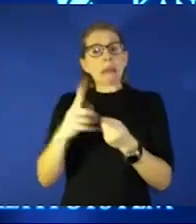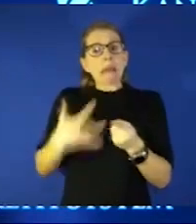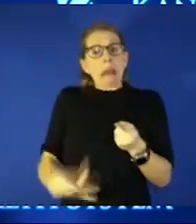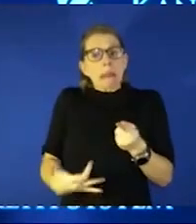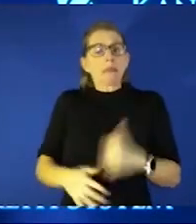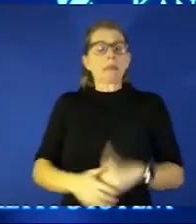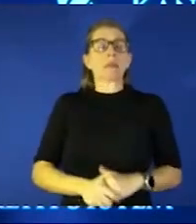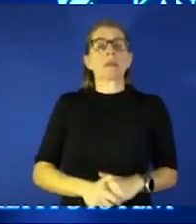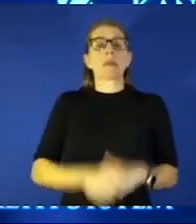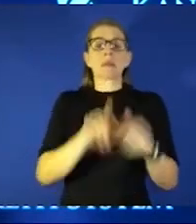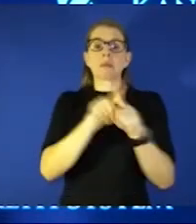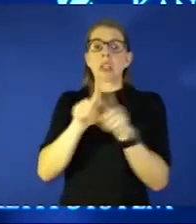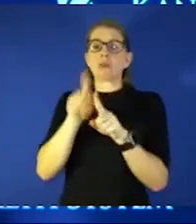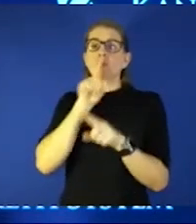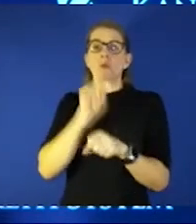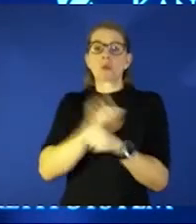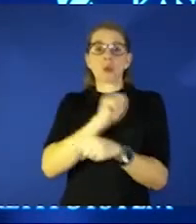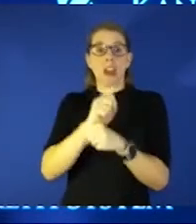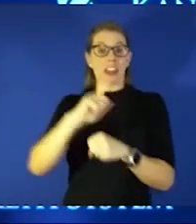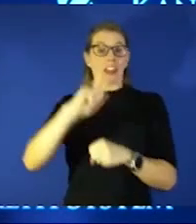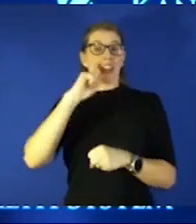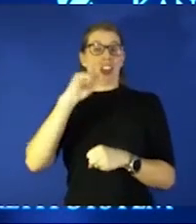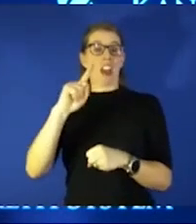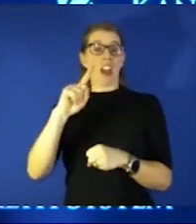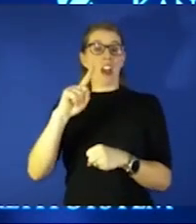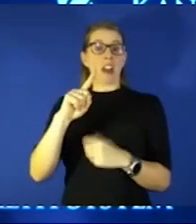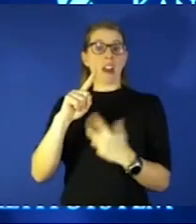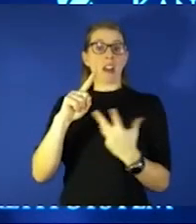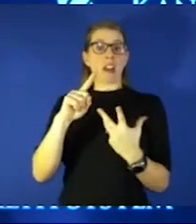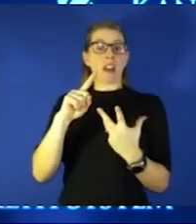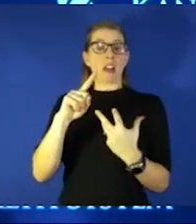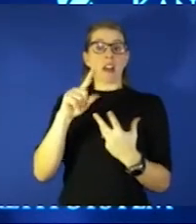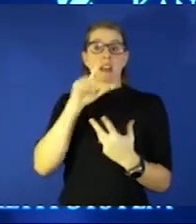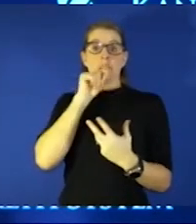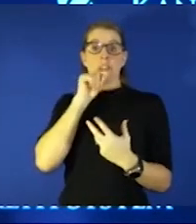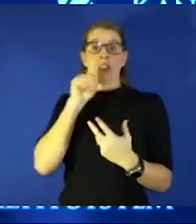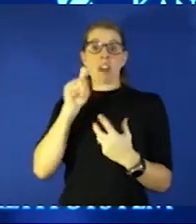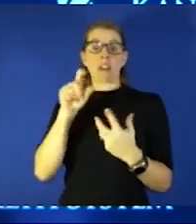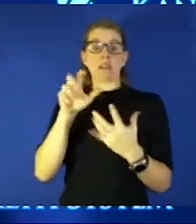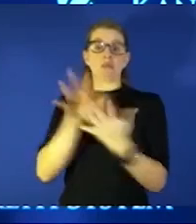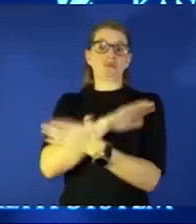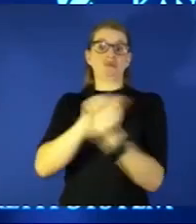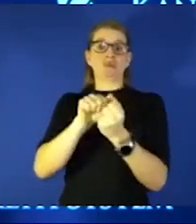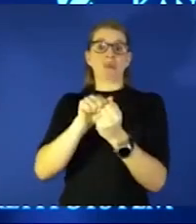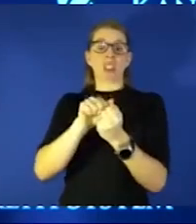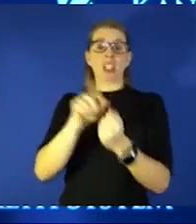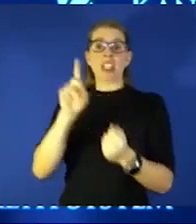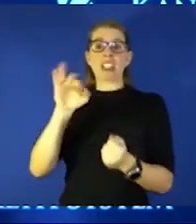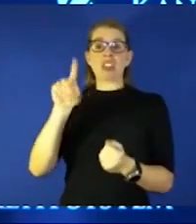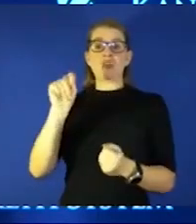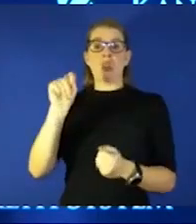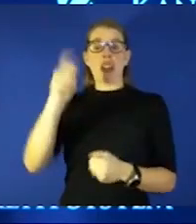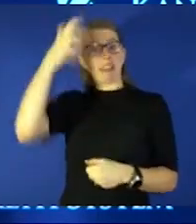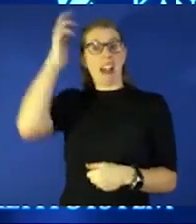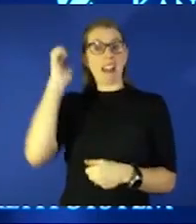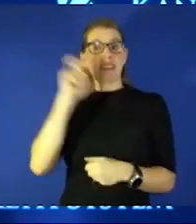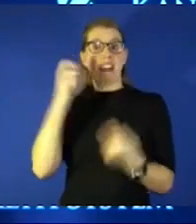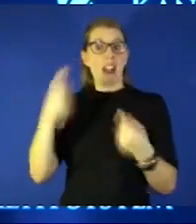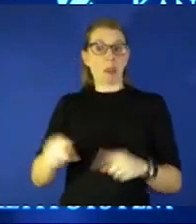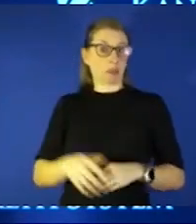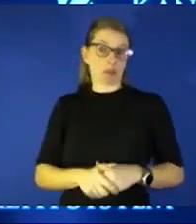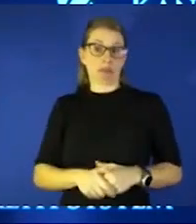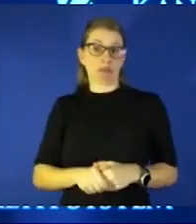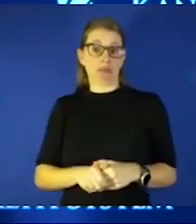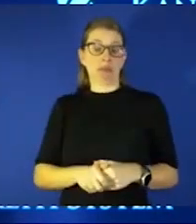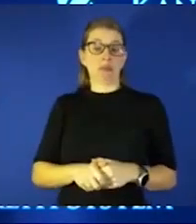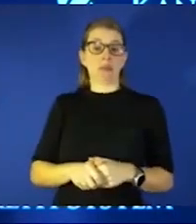true that everybody thought the arizona cardinals were going to destroy the detroit lions last weekend and that is not what happened so you know don't be on the wrong end